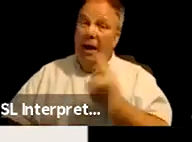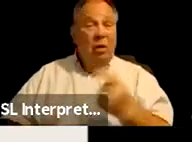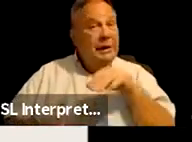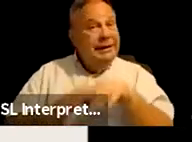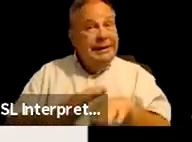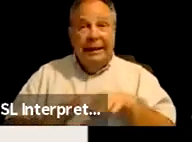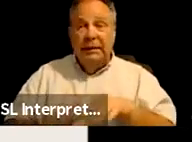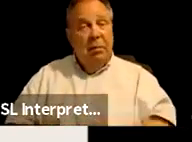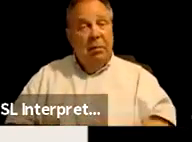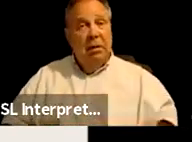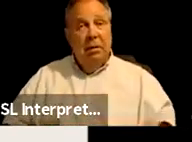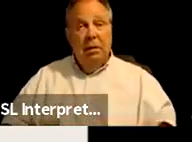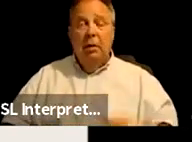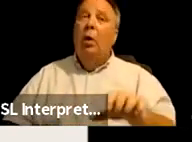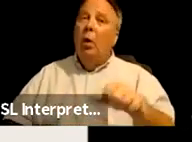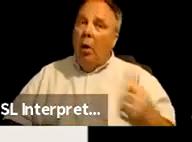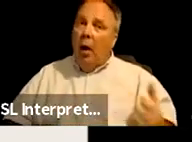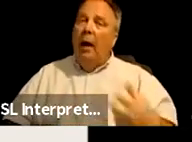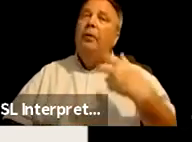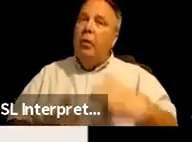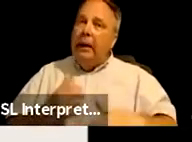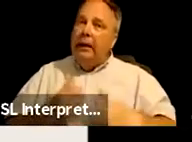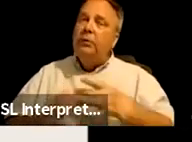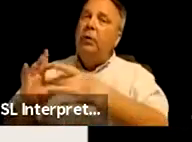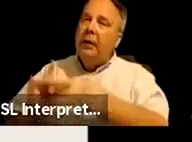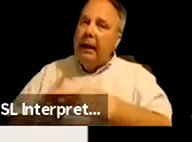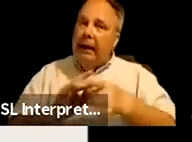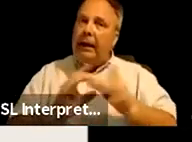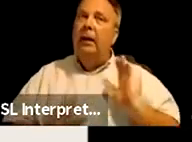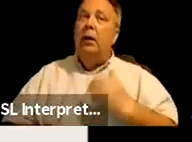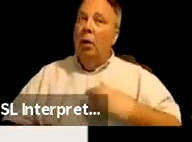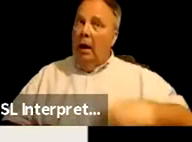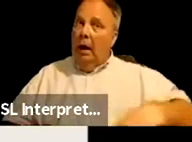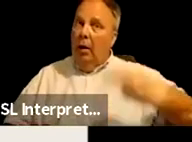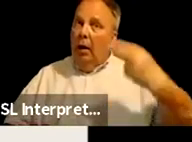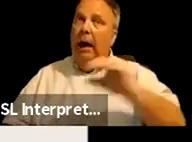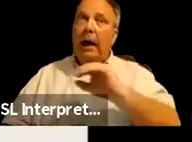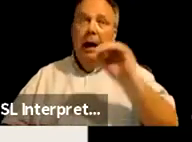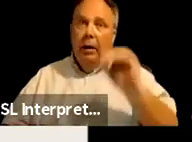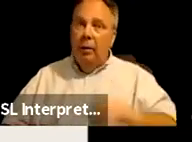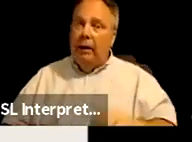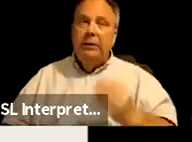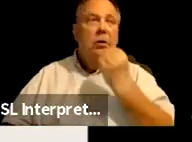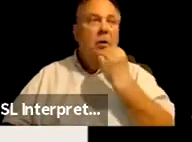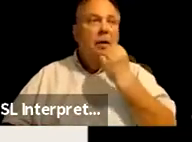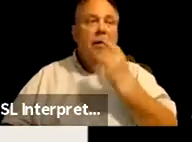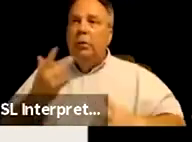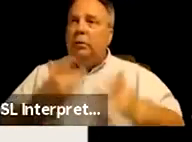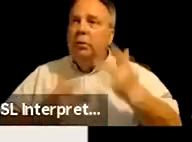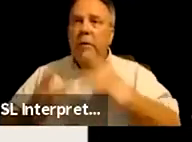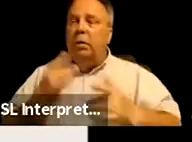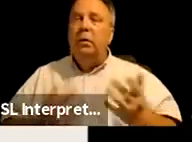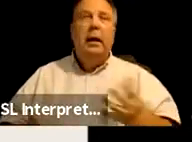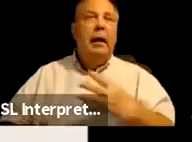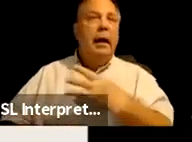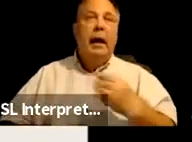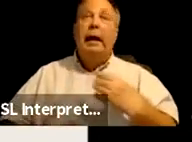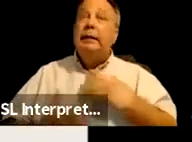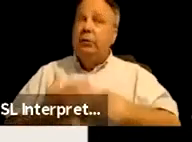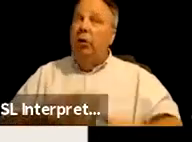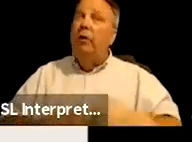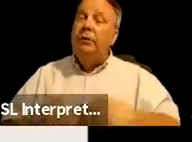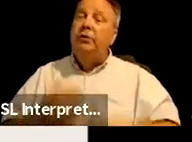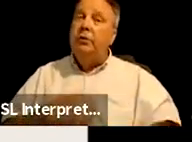So other issues that lead to our higher rates of disability are food scarcity and insecurity and starvation.